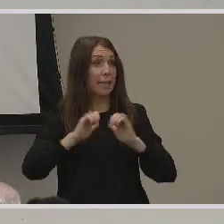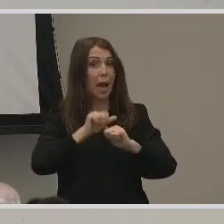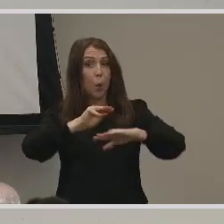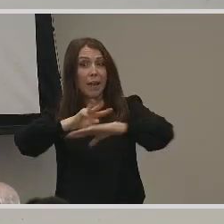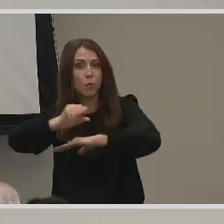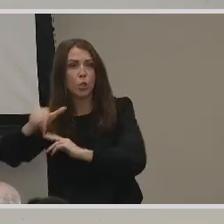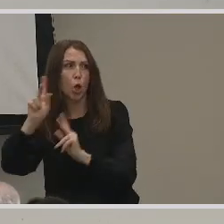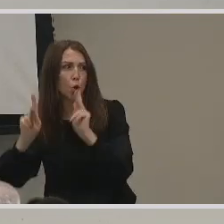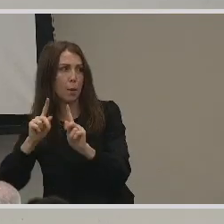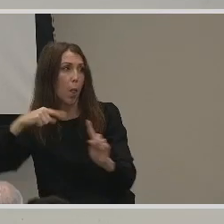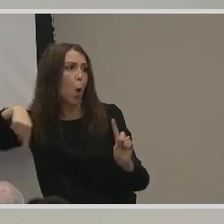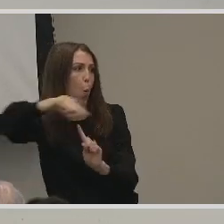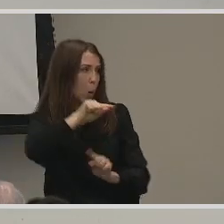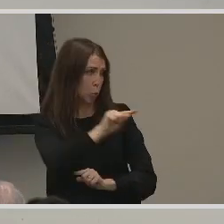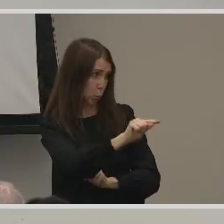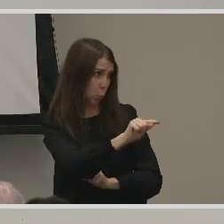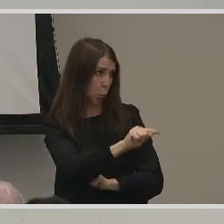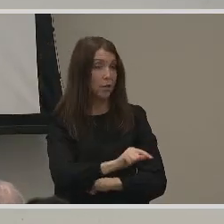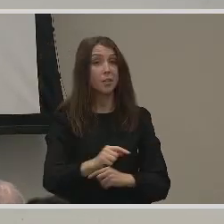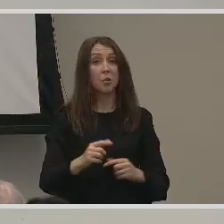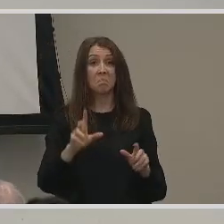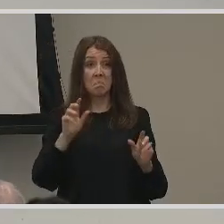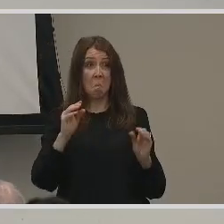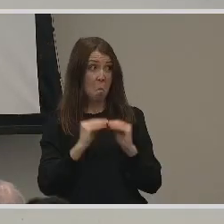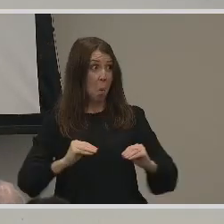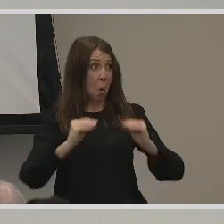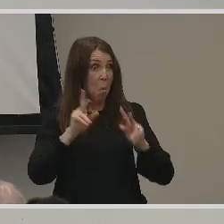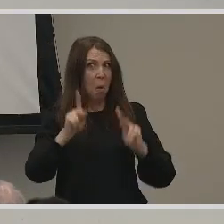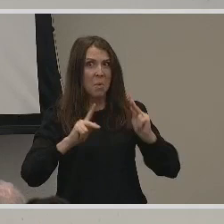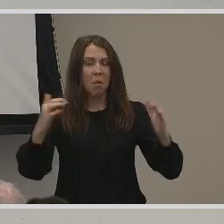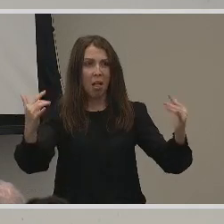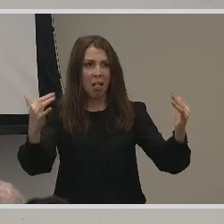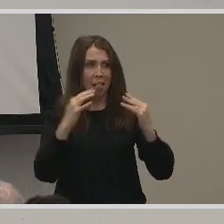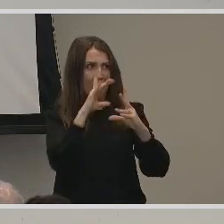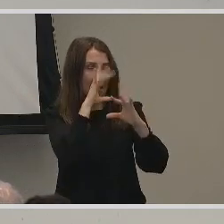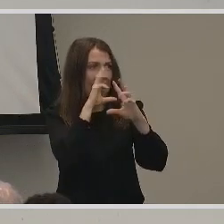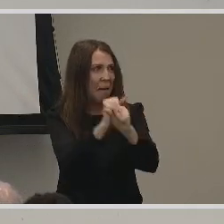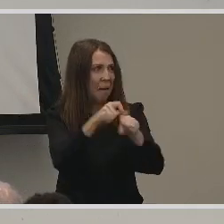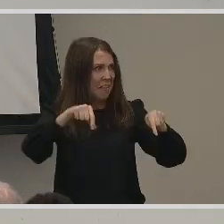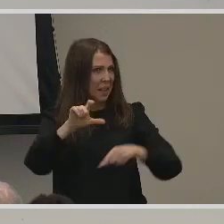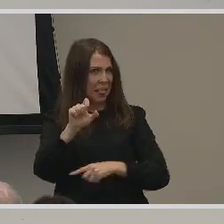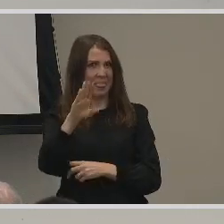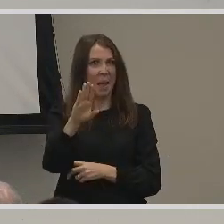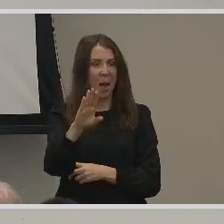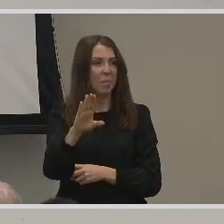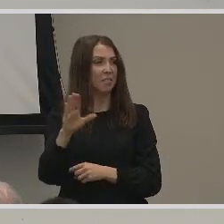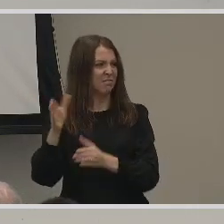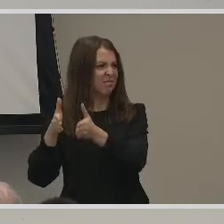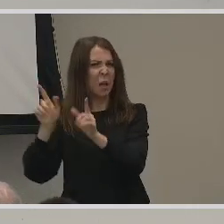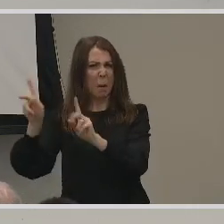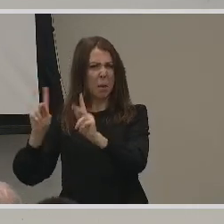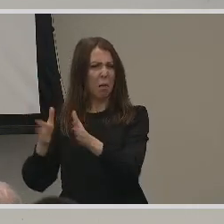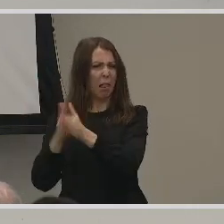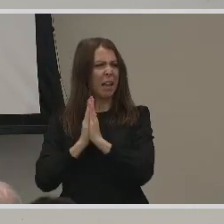As we've gained interest in the club here at CASE, we've been asked to present on best communication methods